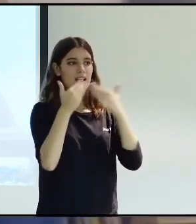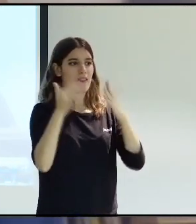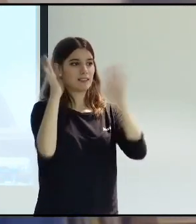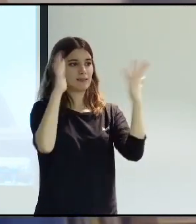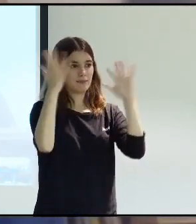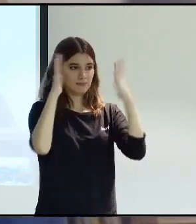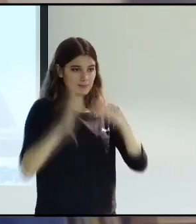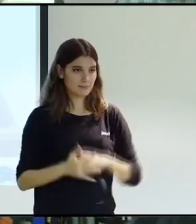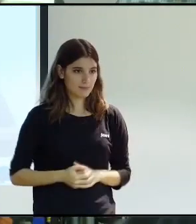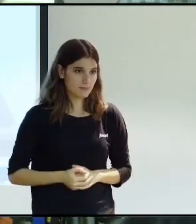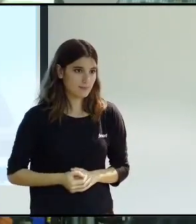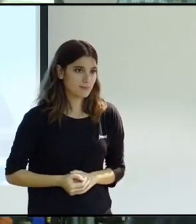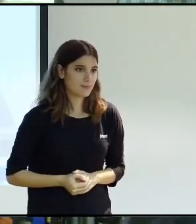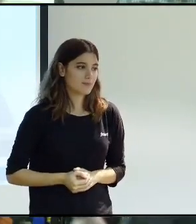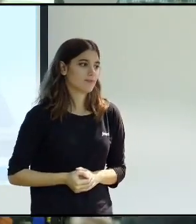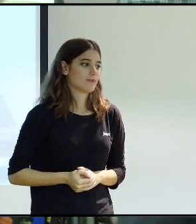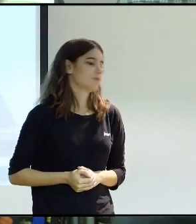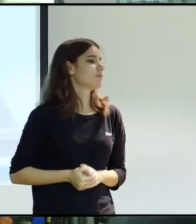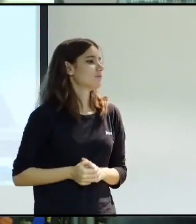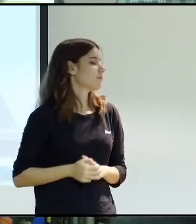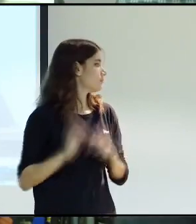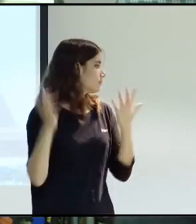you very